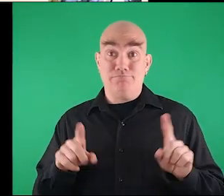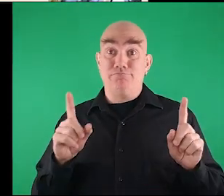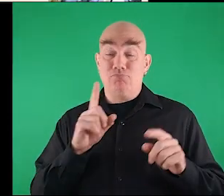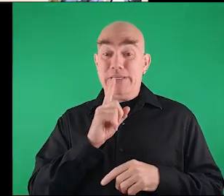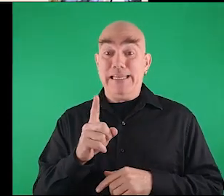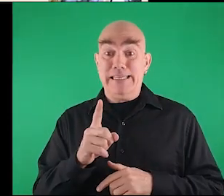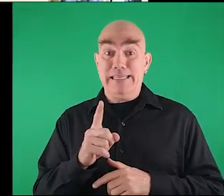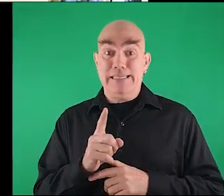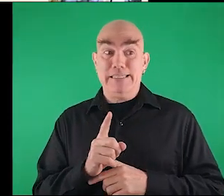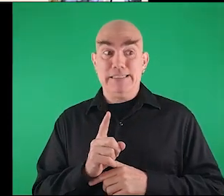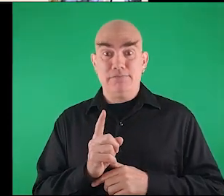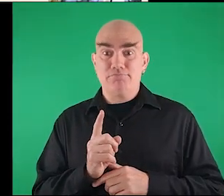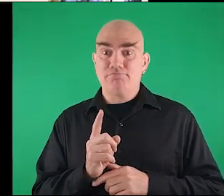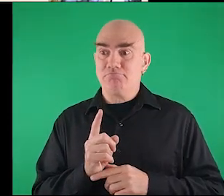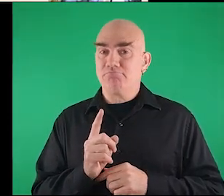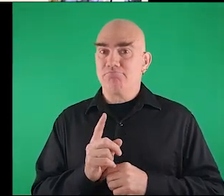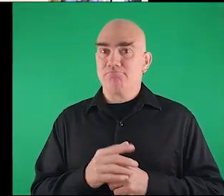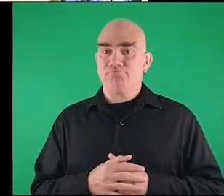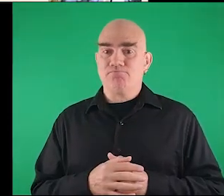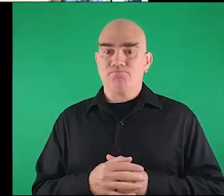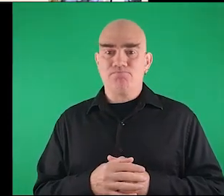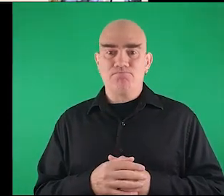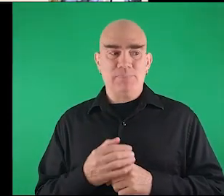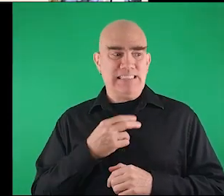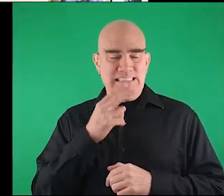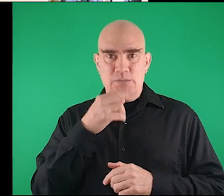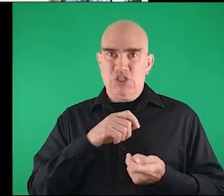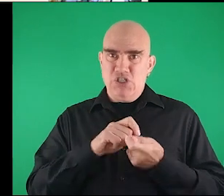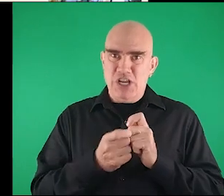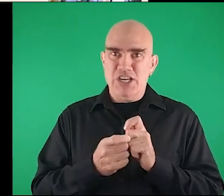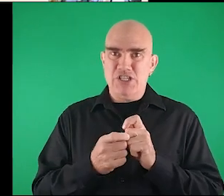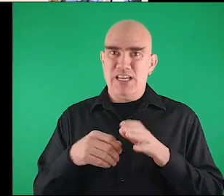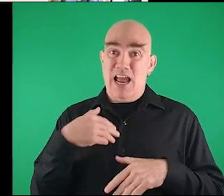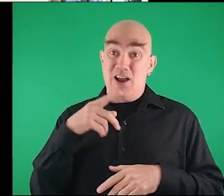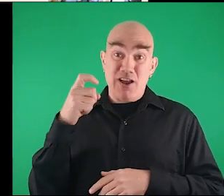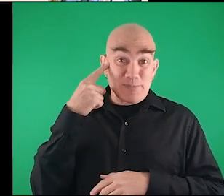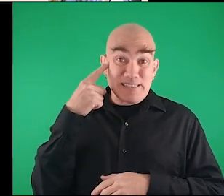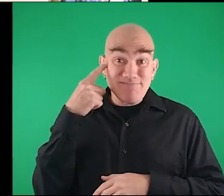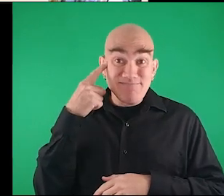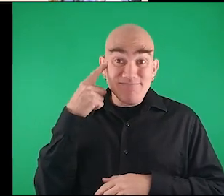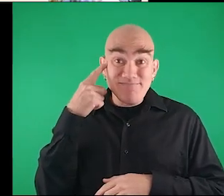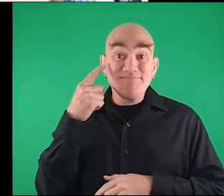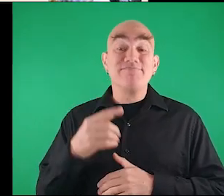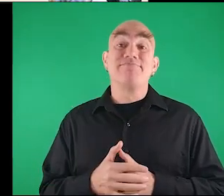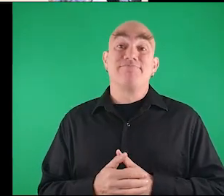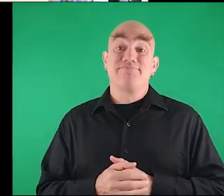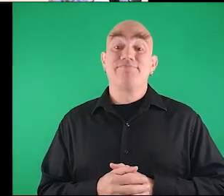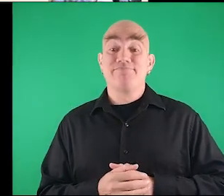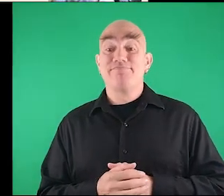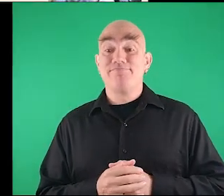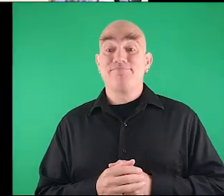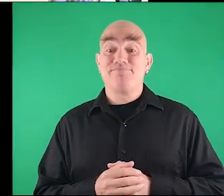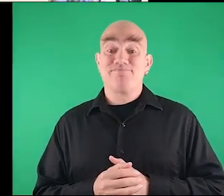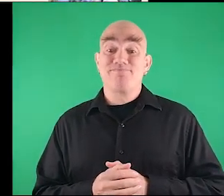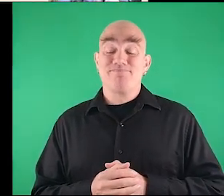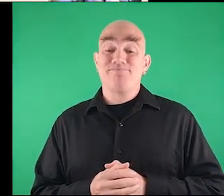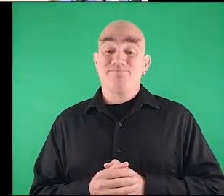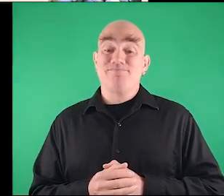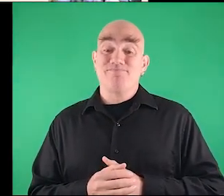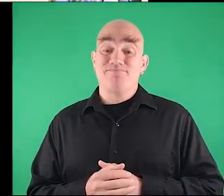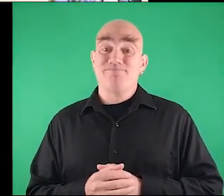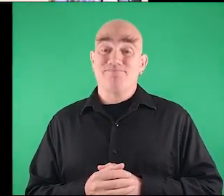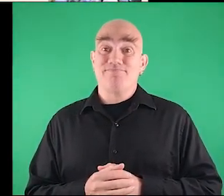on this matter and really i i see uh that the we have